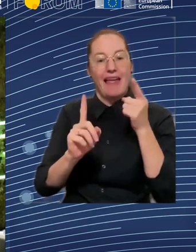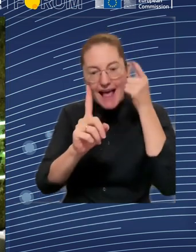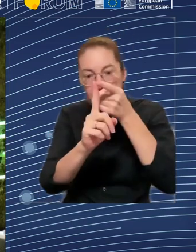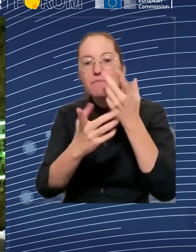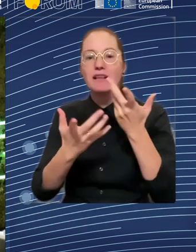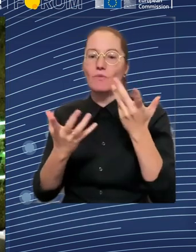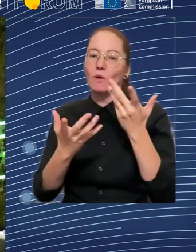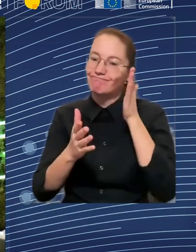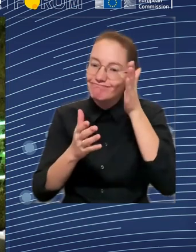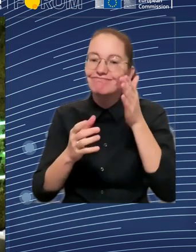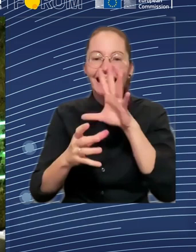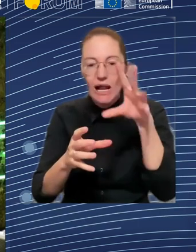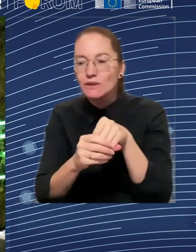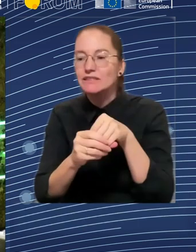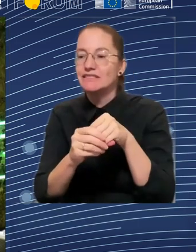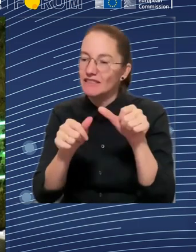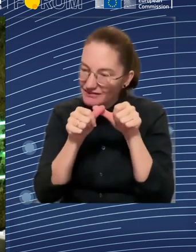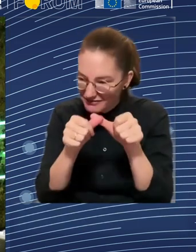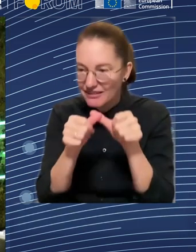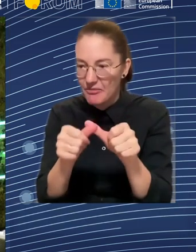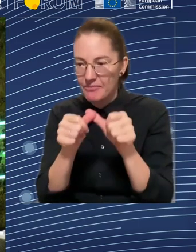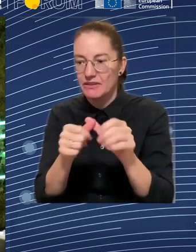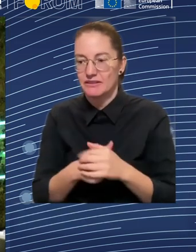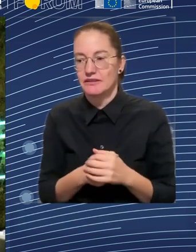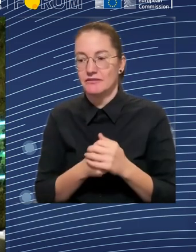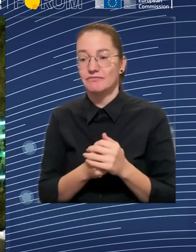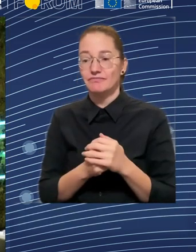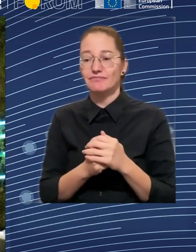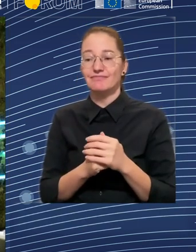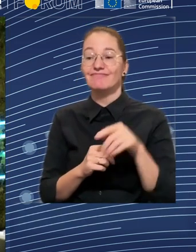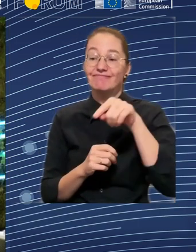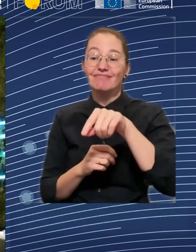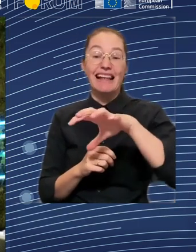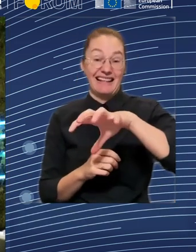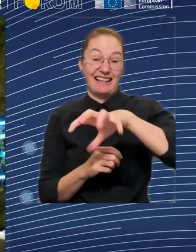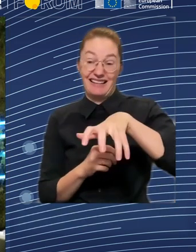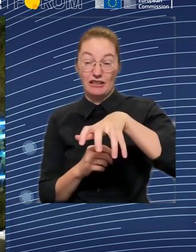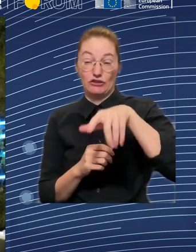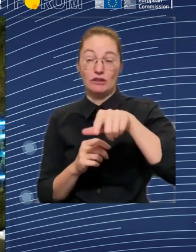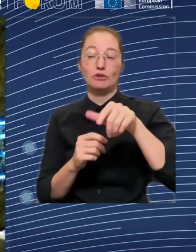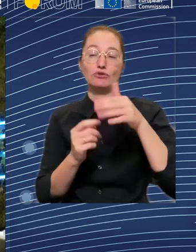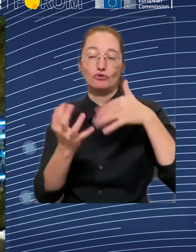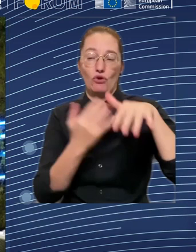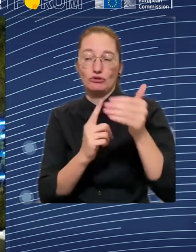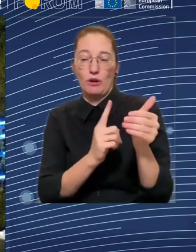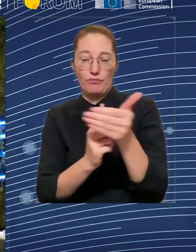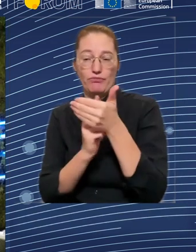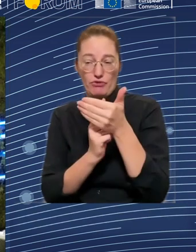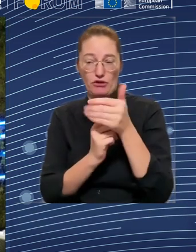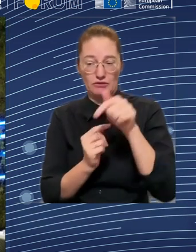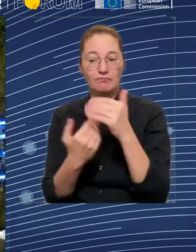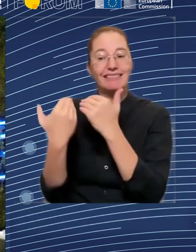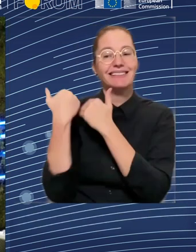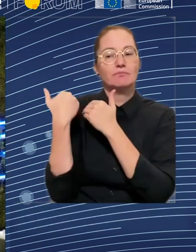Economic Union. So that's an interesting, I would say, experience also with the background